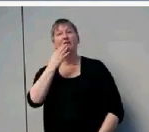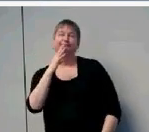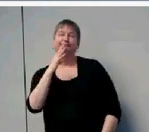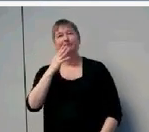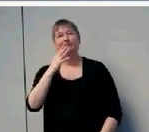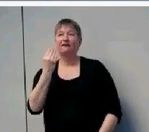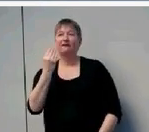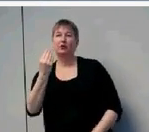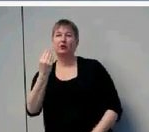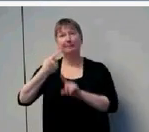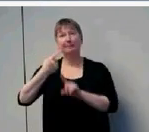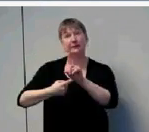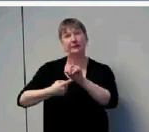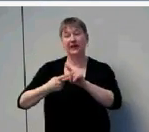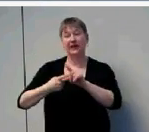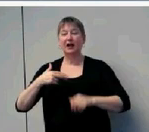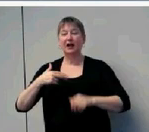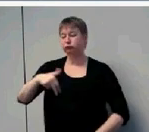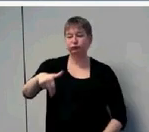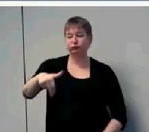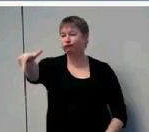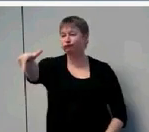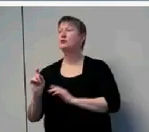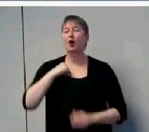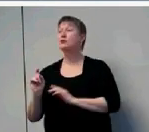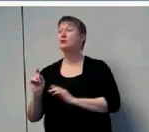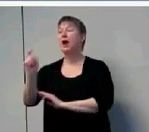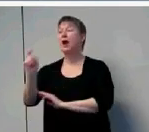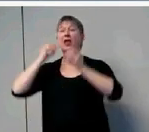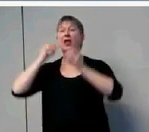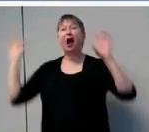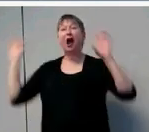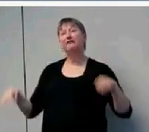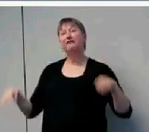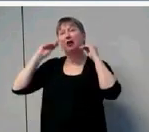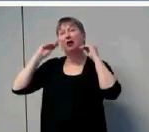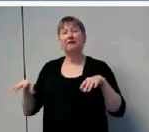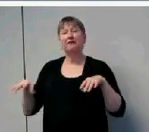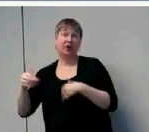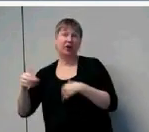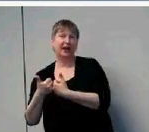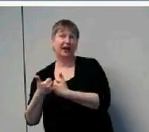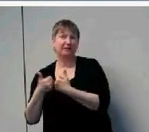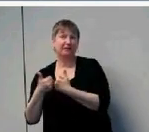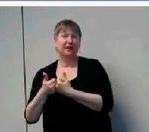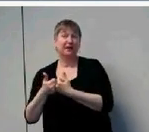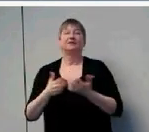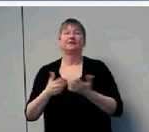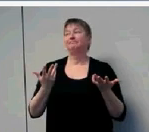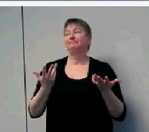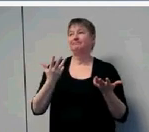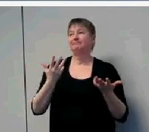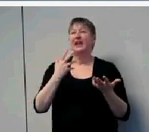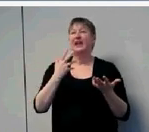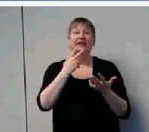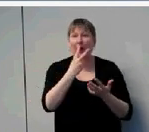to run away and laugh and pull out your hearing aid. Furthermore, we know around 12 months of age, kids get causality or